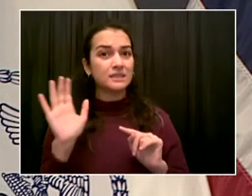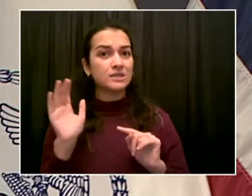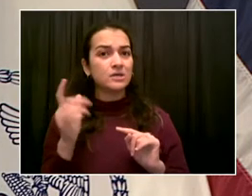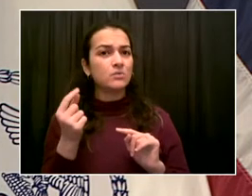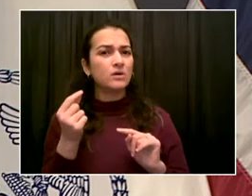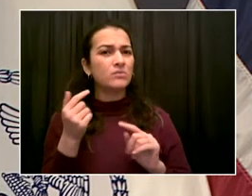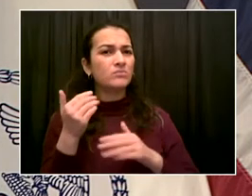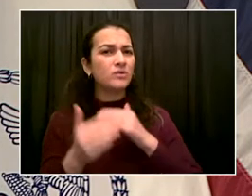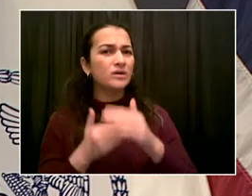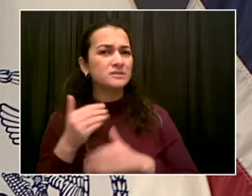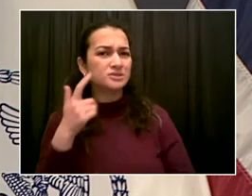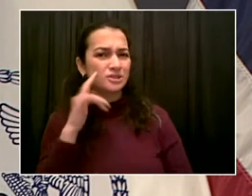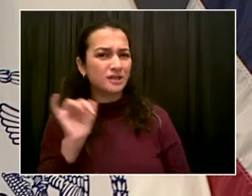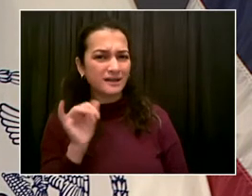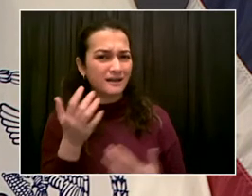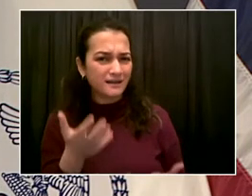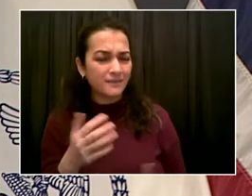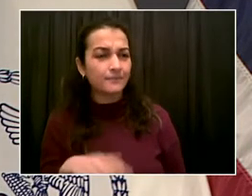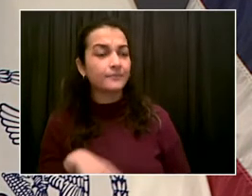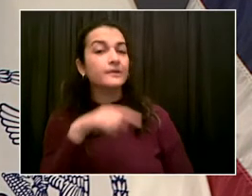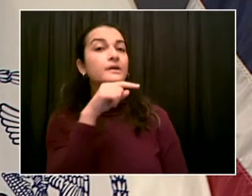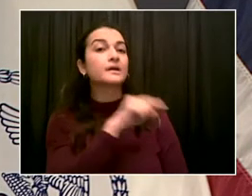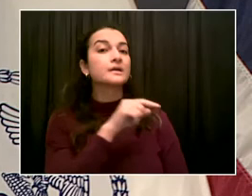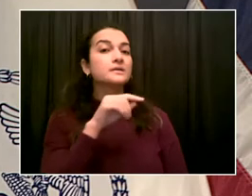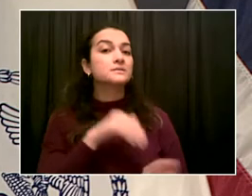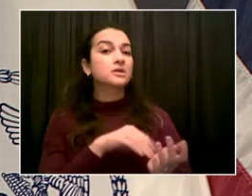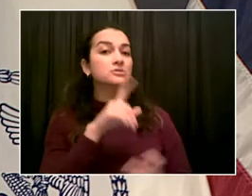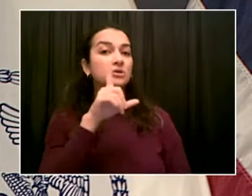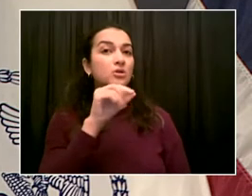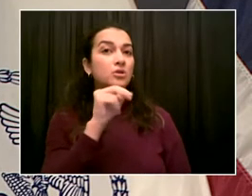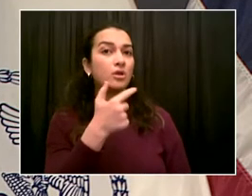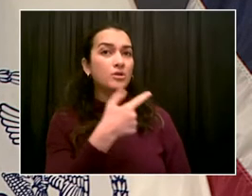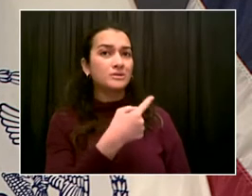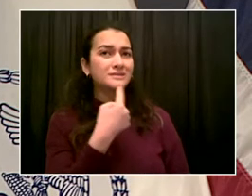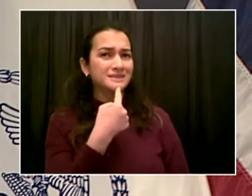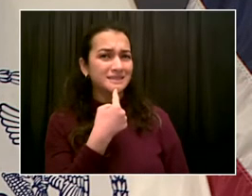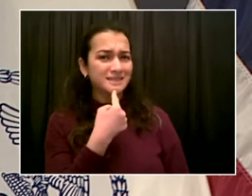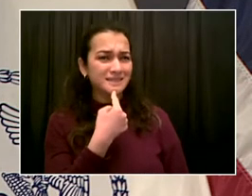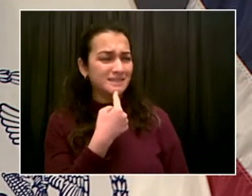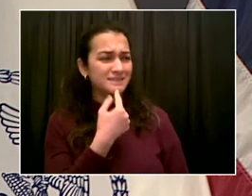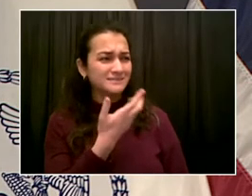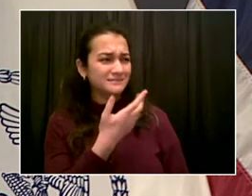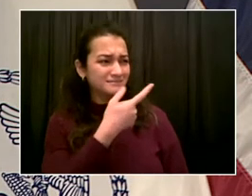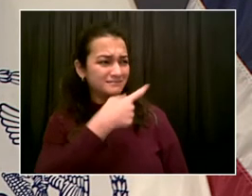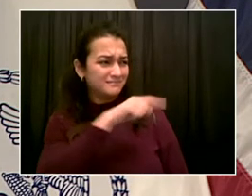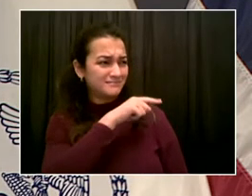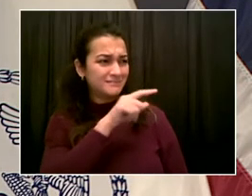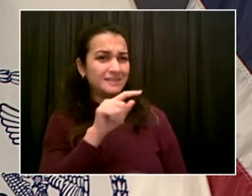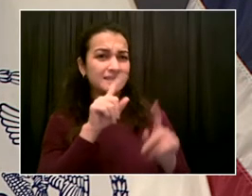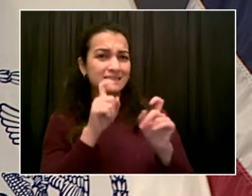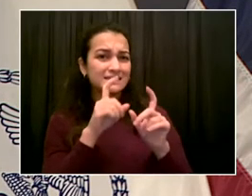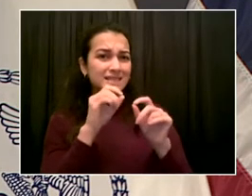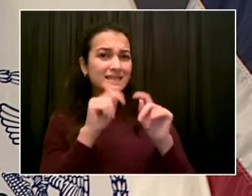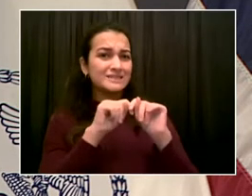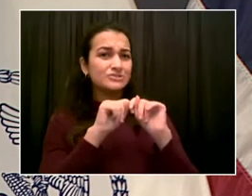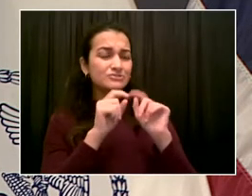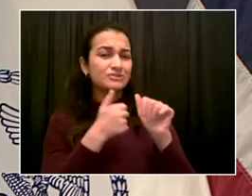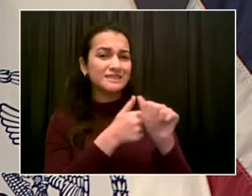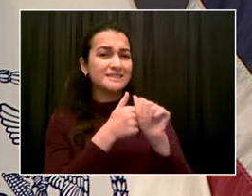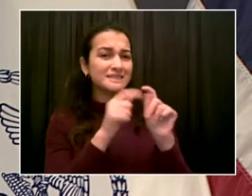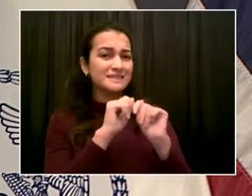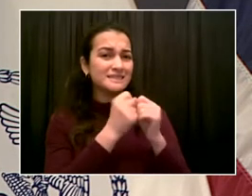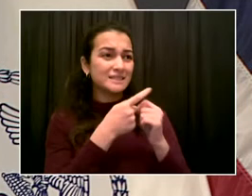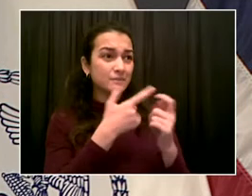calling people before they leave their country to